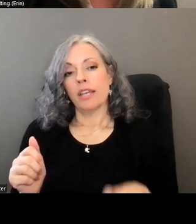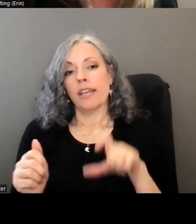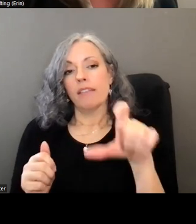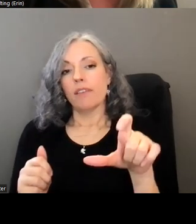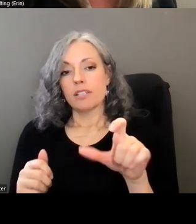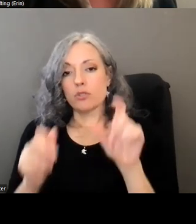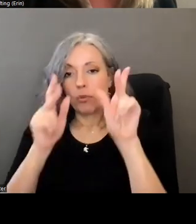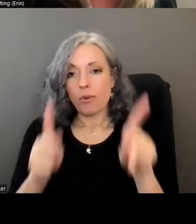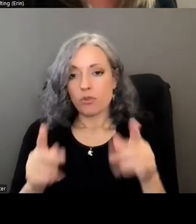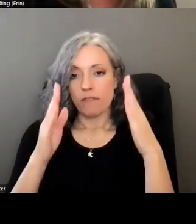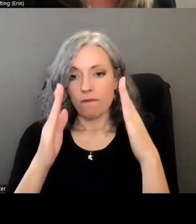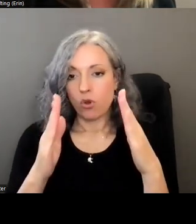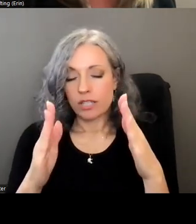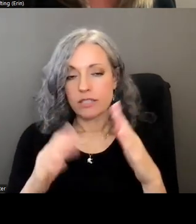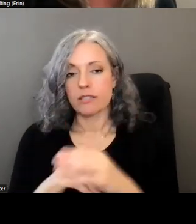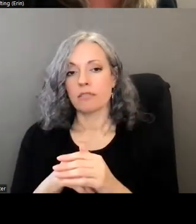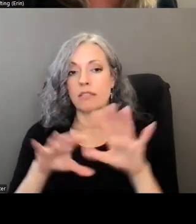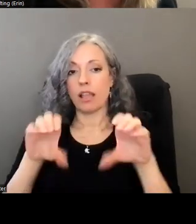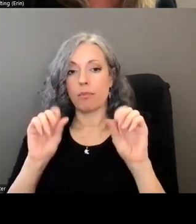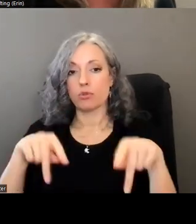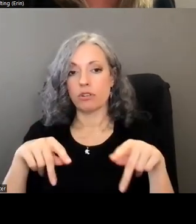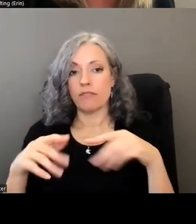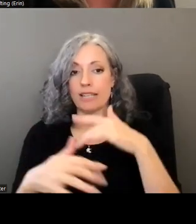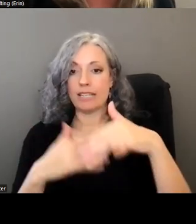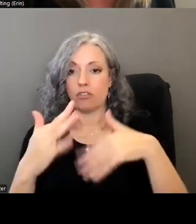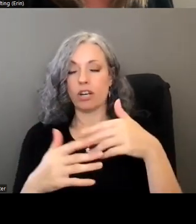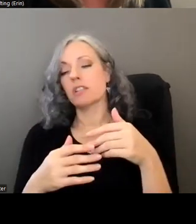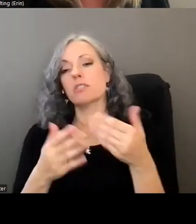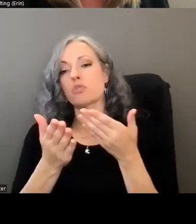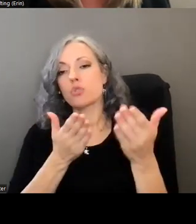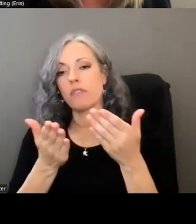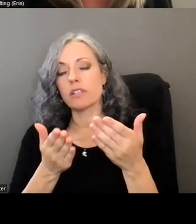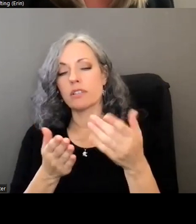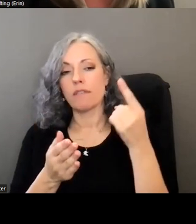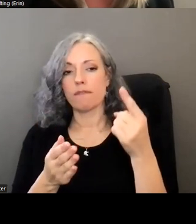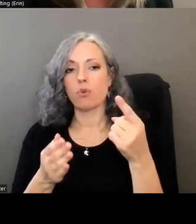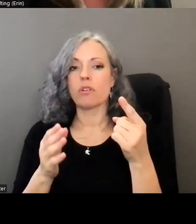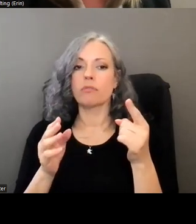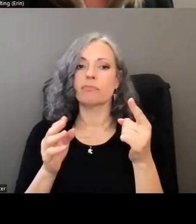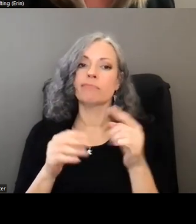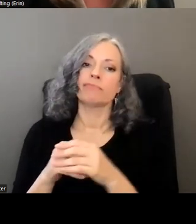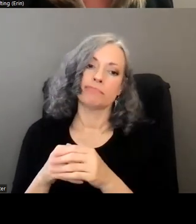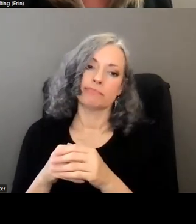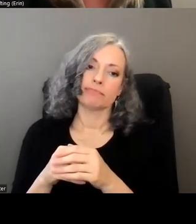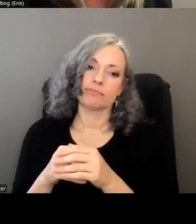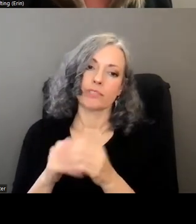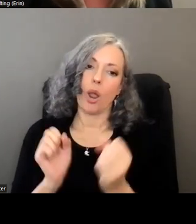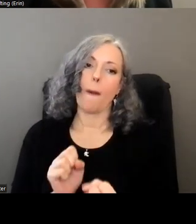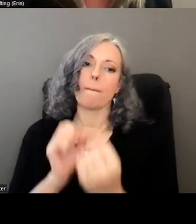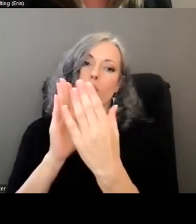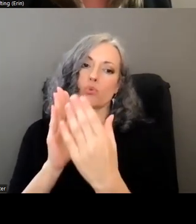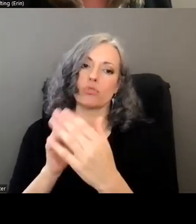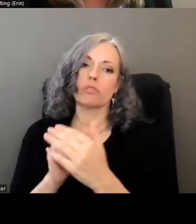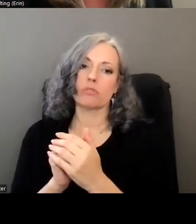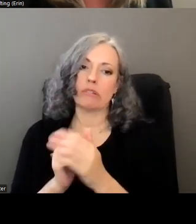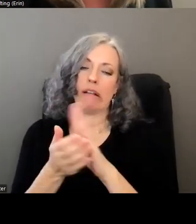uh so the opportunity to have an integrated service delivery model that takes a holistic approach uh uh more specific ideas would